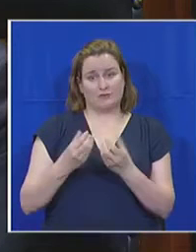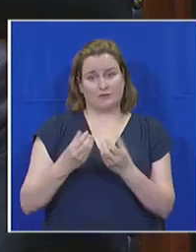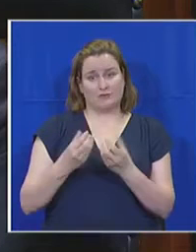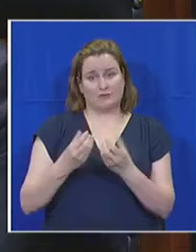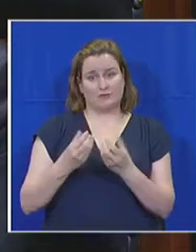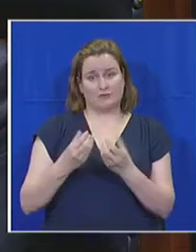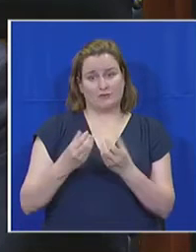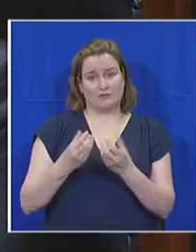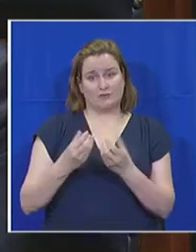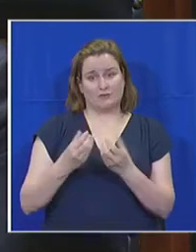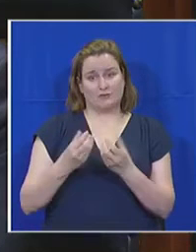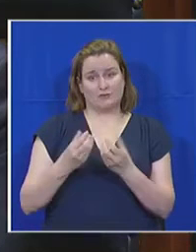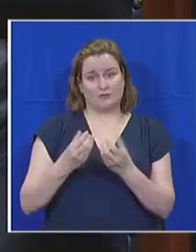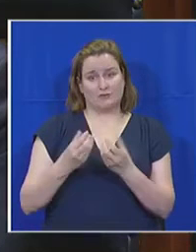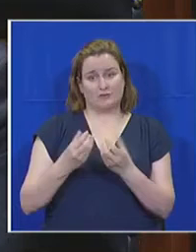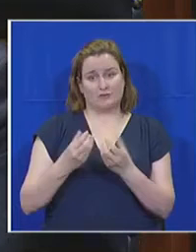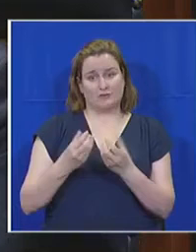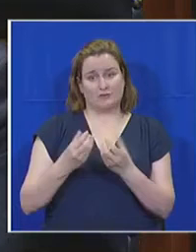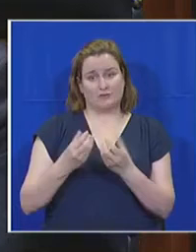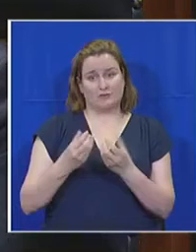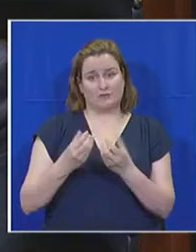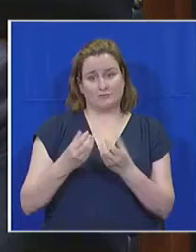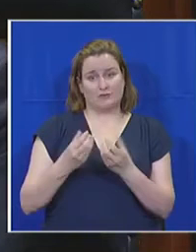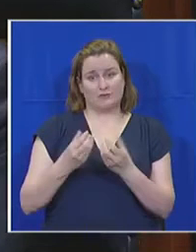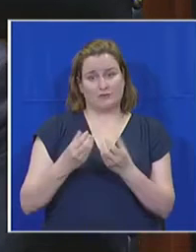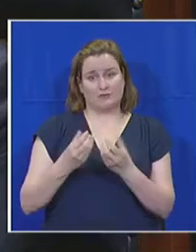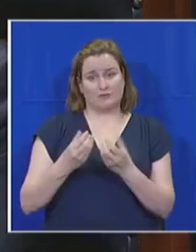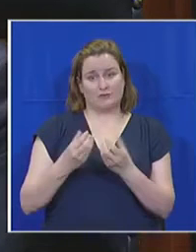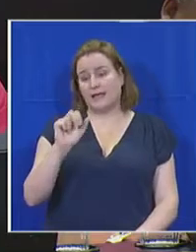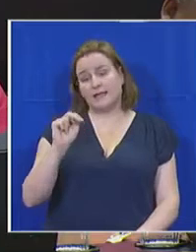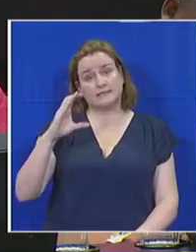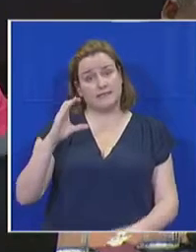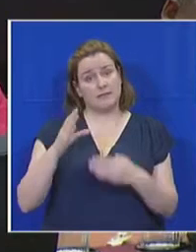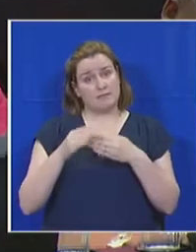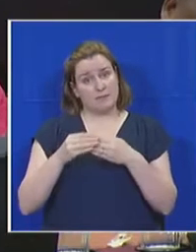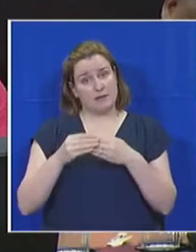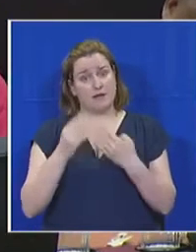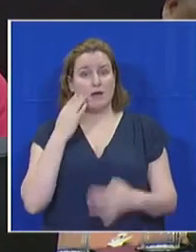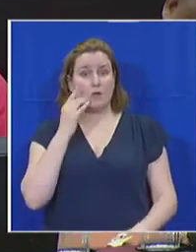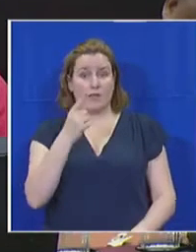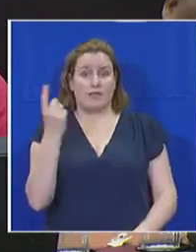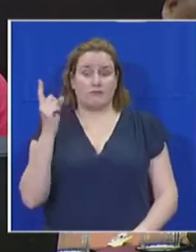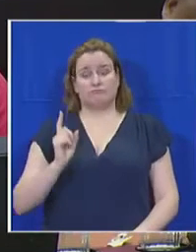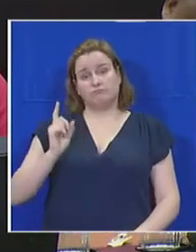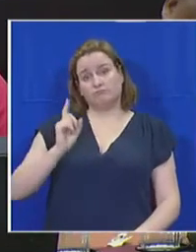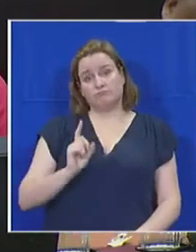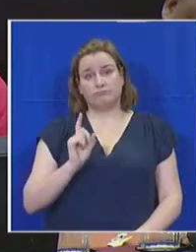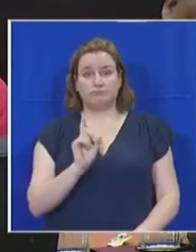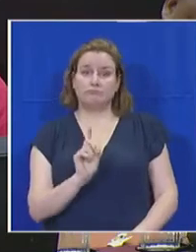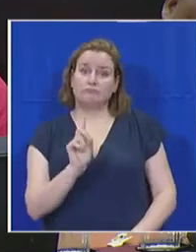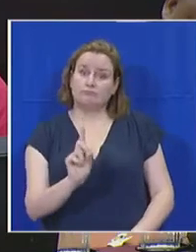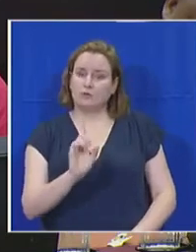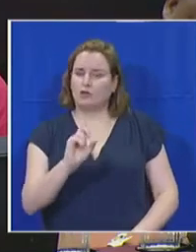take up a podium. They must not come and make